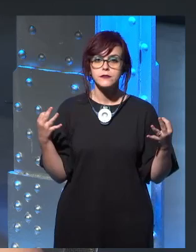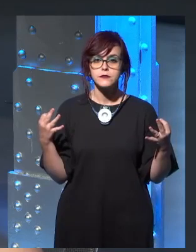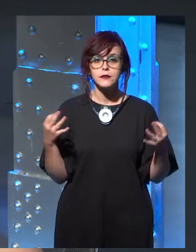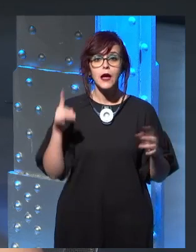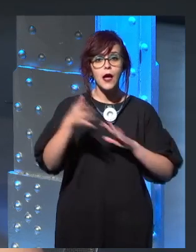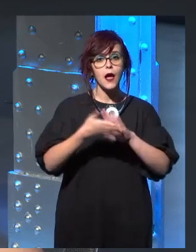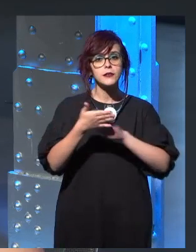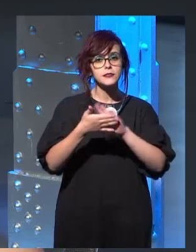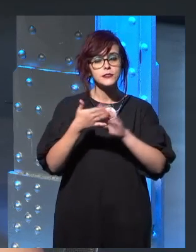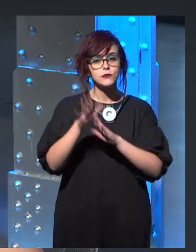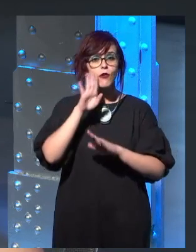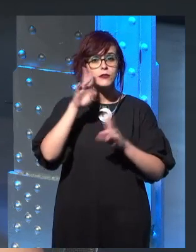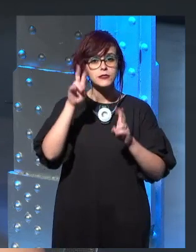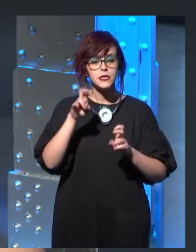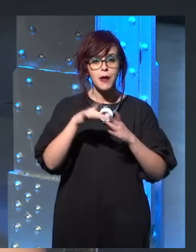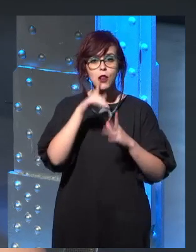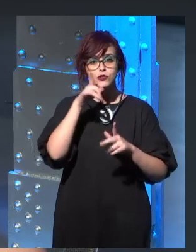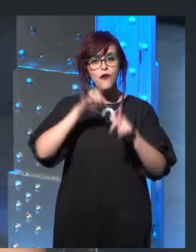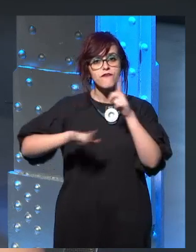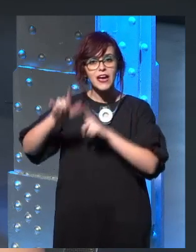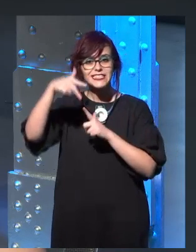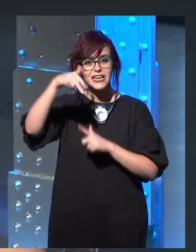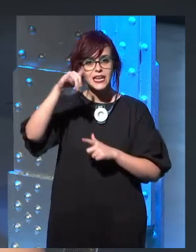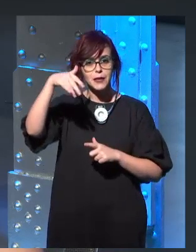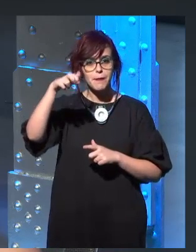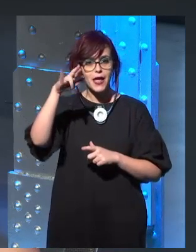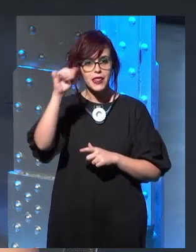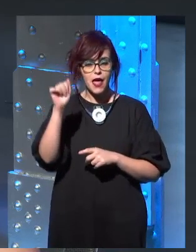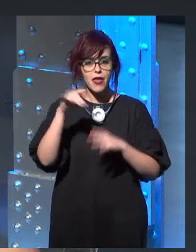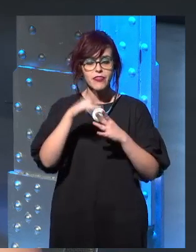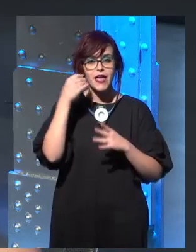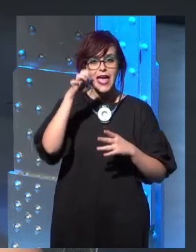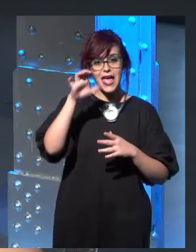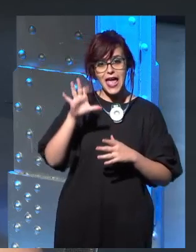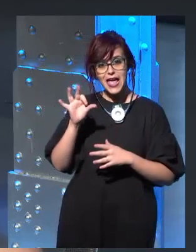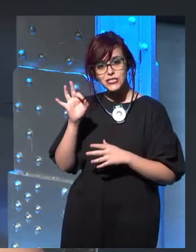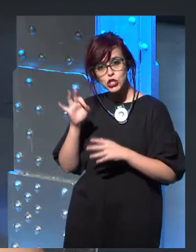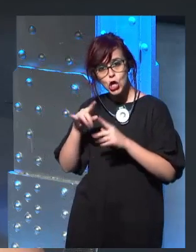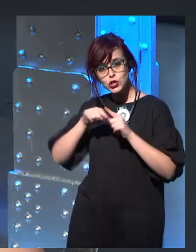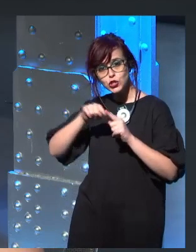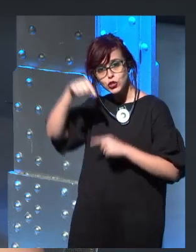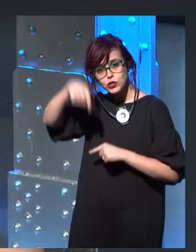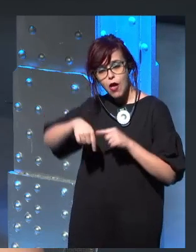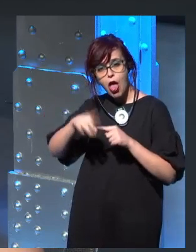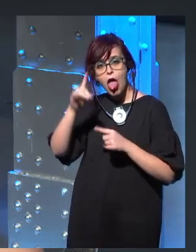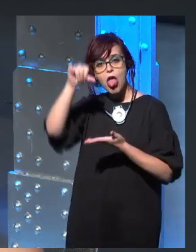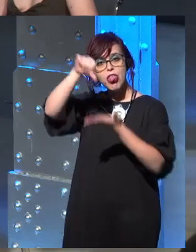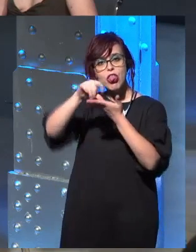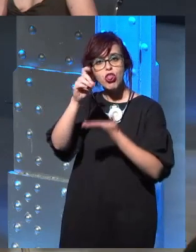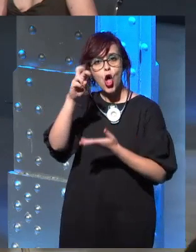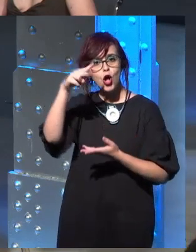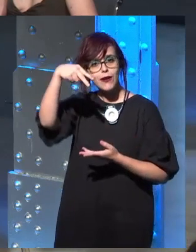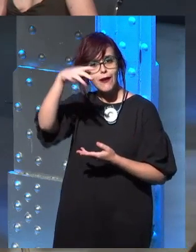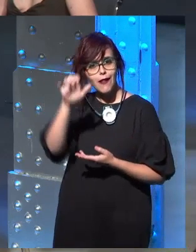travels from Essos to Dorne, just sort of extrapolating from the bits and pieces that we knew. And then,